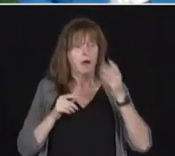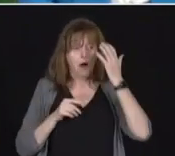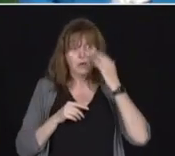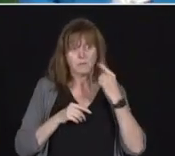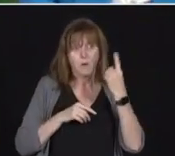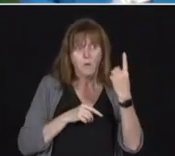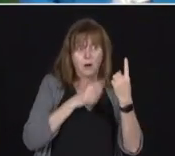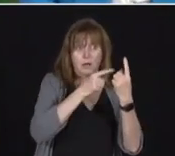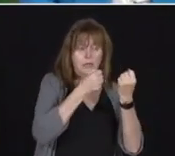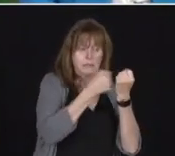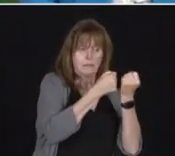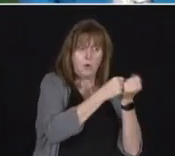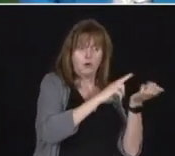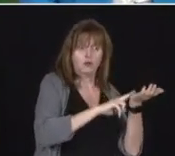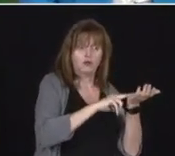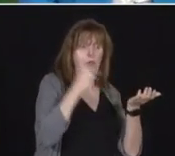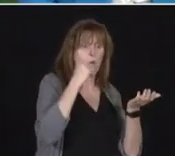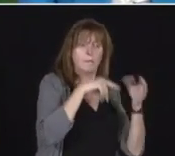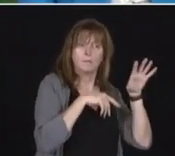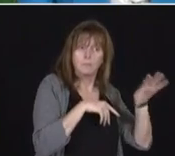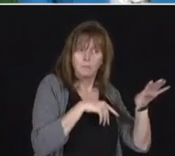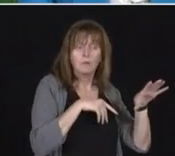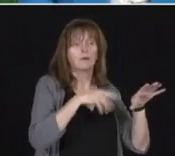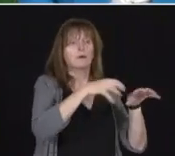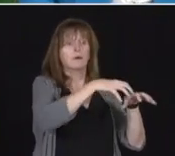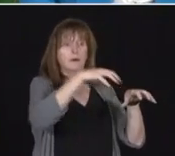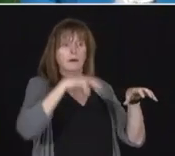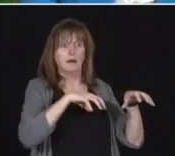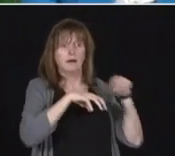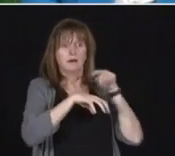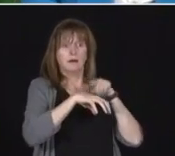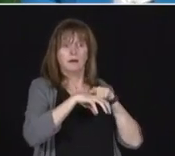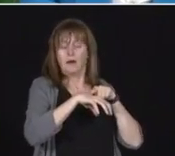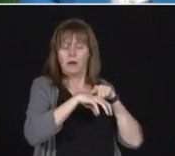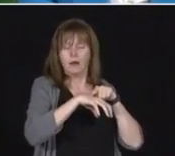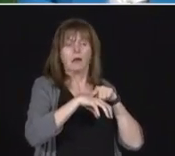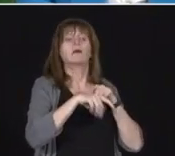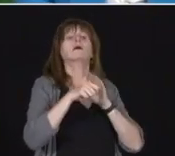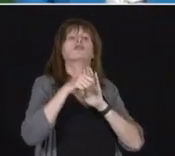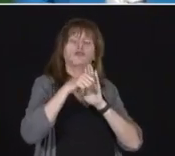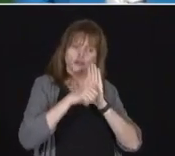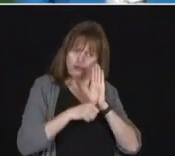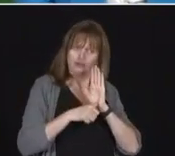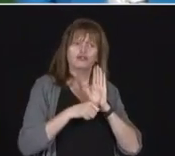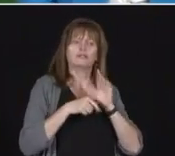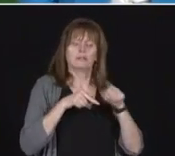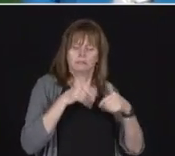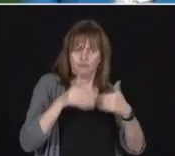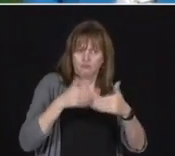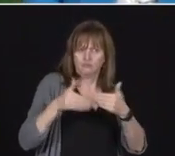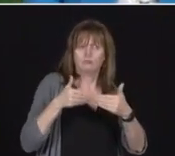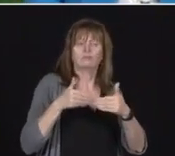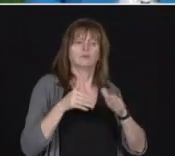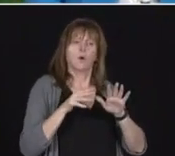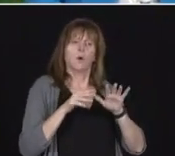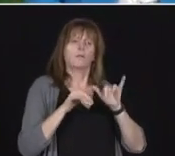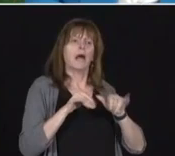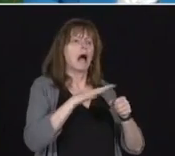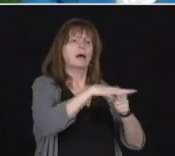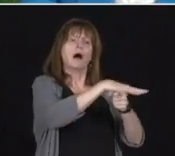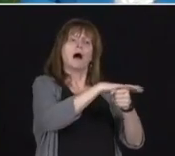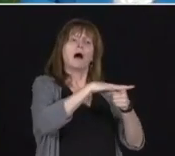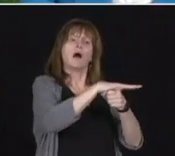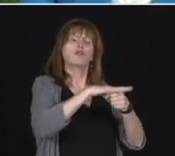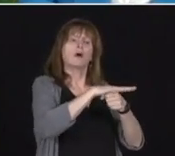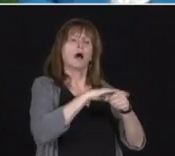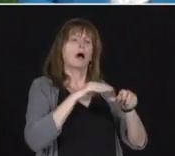may be another hospital that is able to proceed with the surgeries and so surgeons may be moved from one hospital